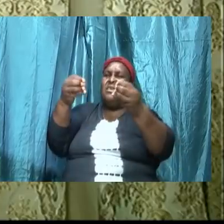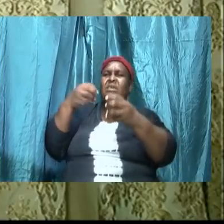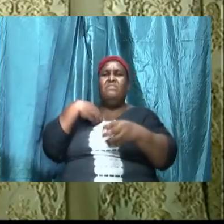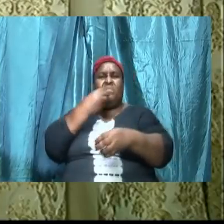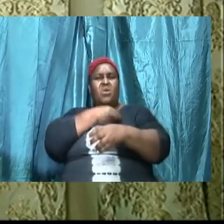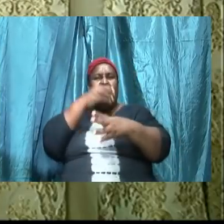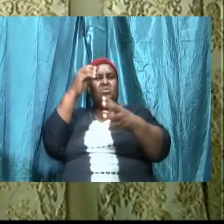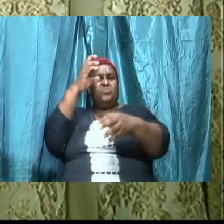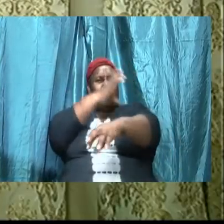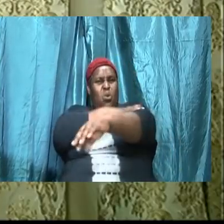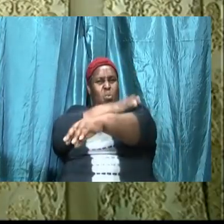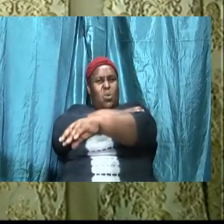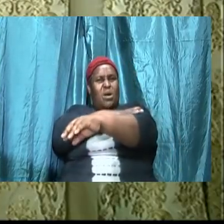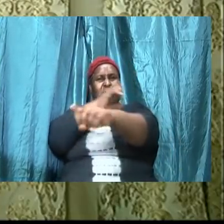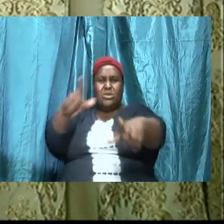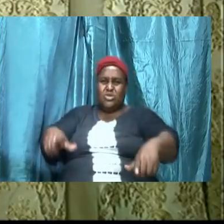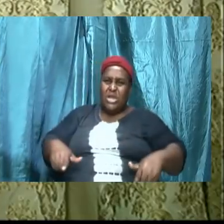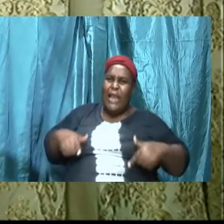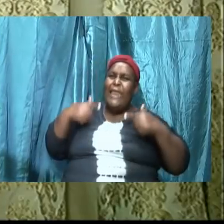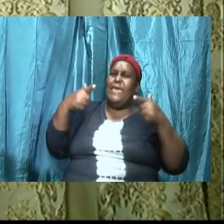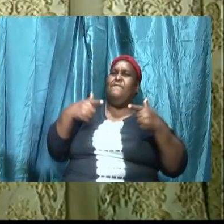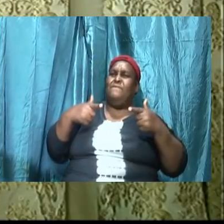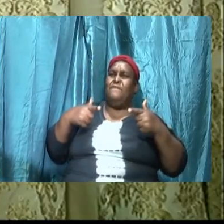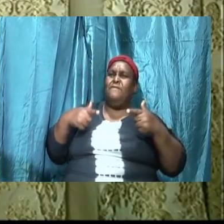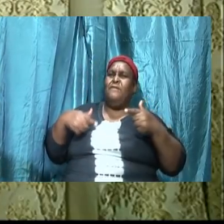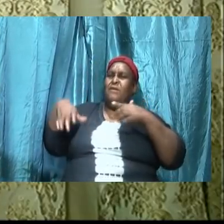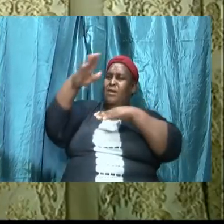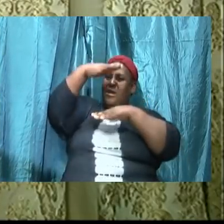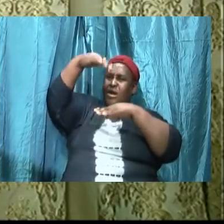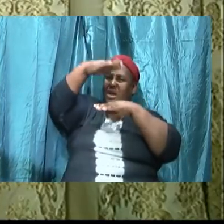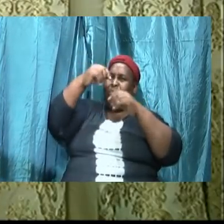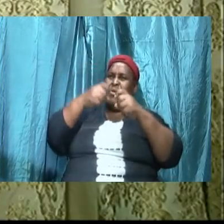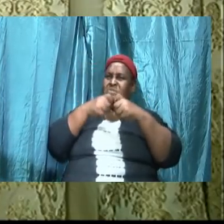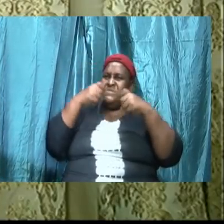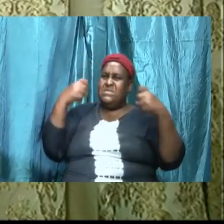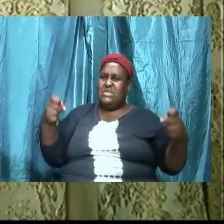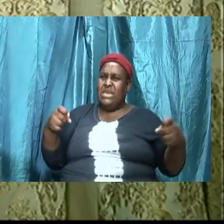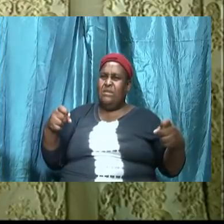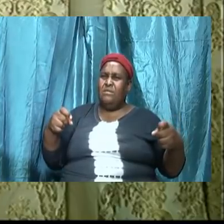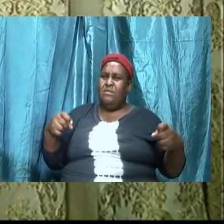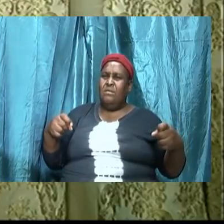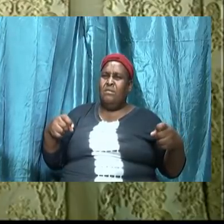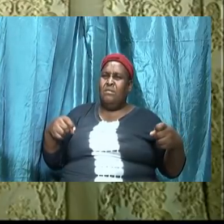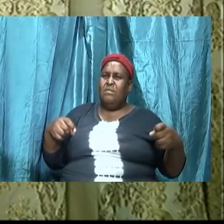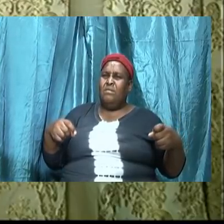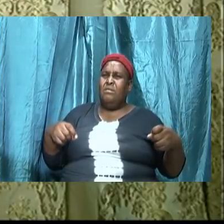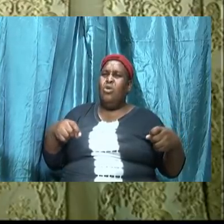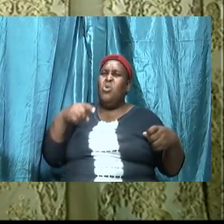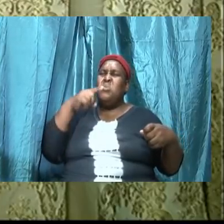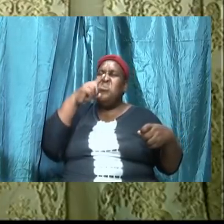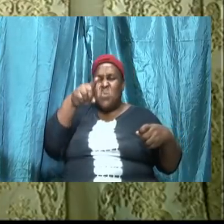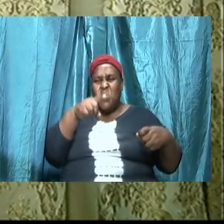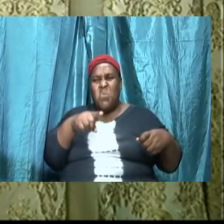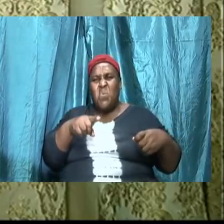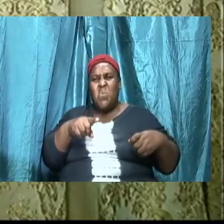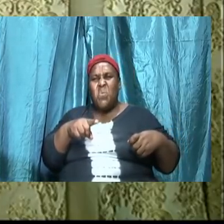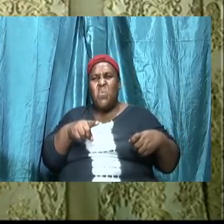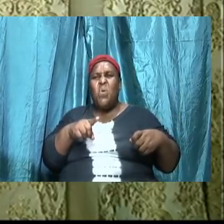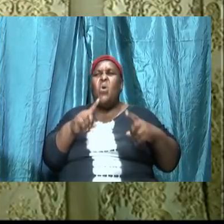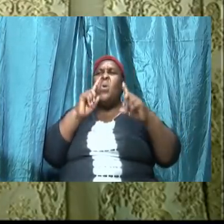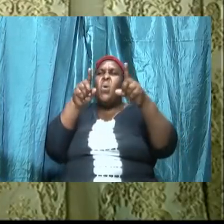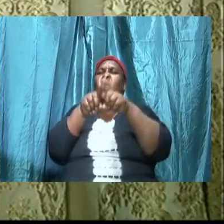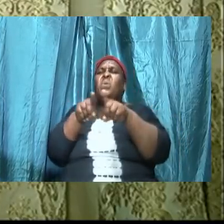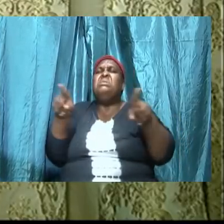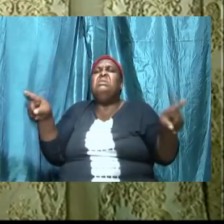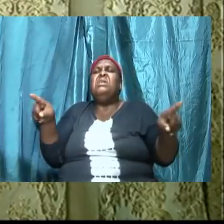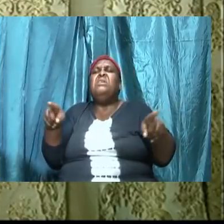requiring you to walk this particular path you dare walk another path and feel that you will be